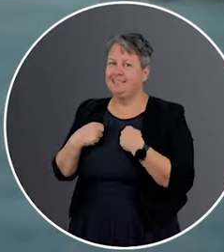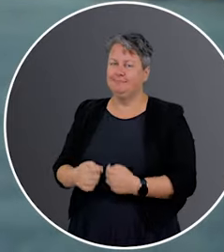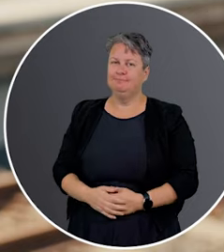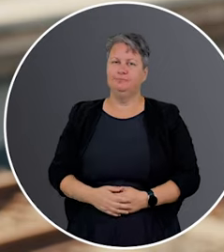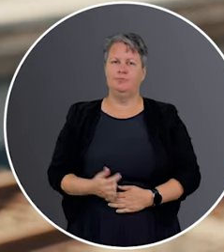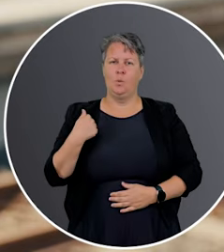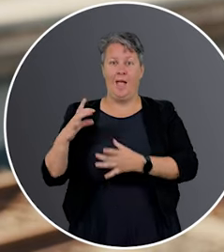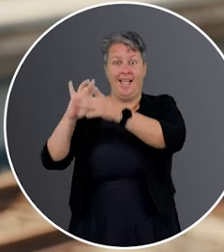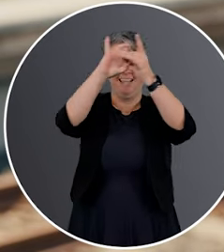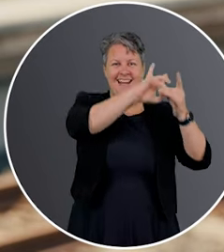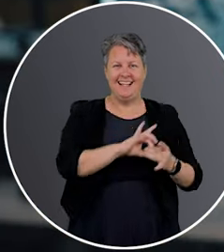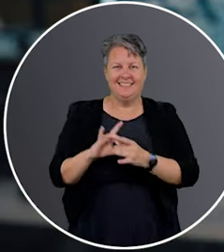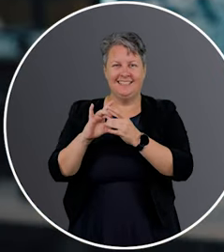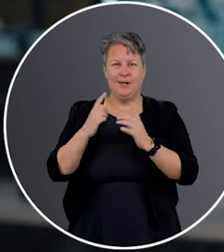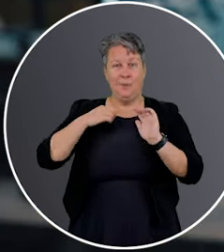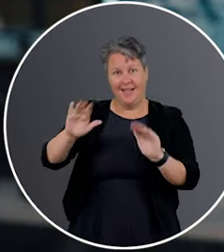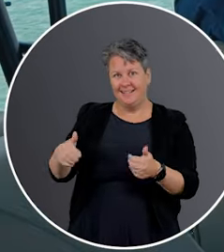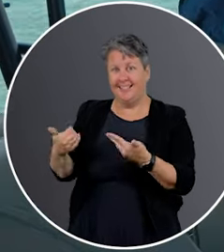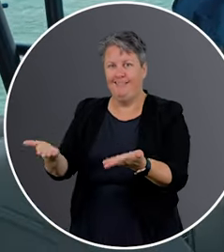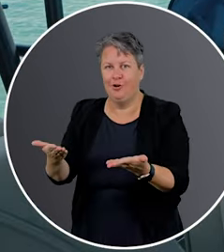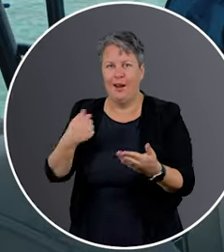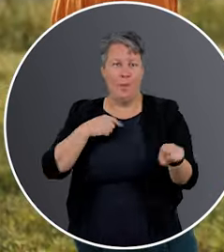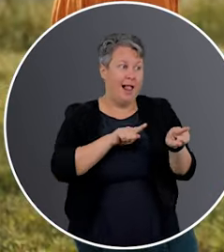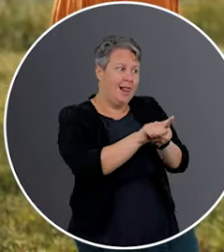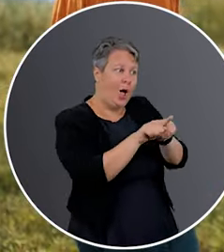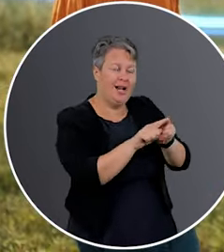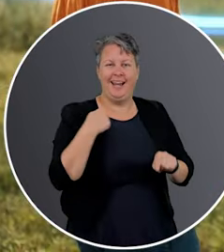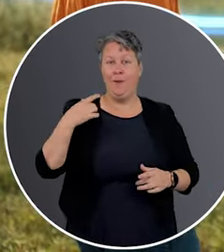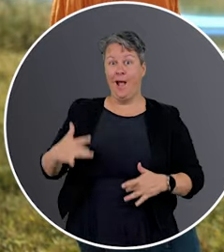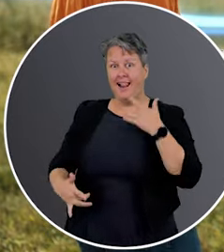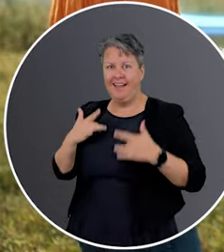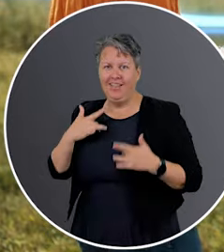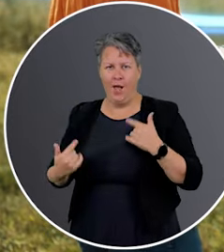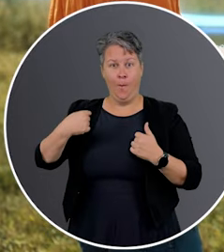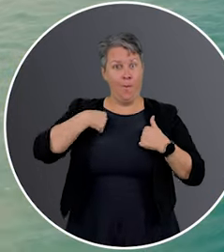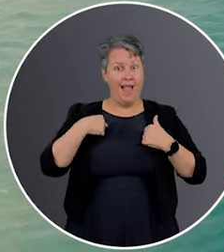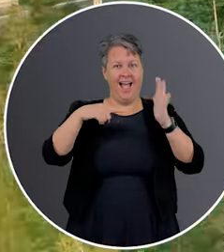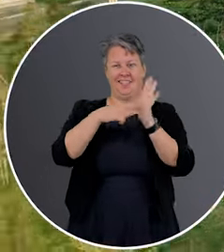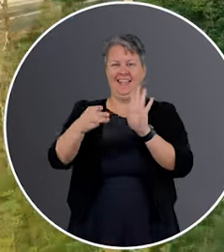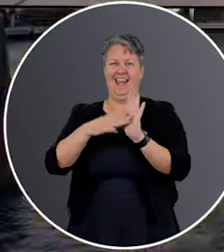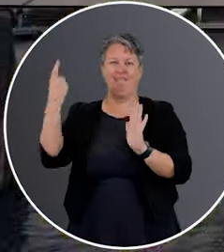connecting we are delivering we are learning we are living we are TMI